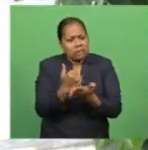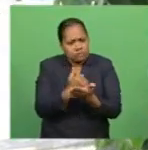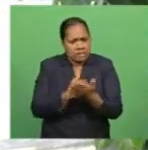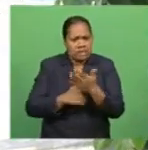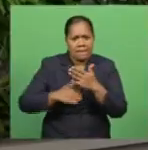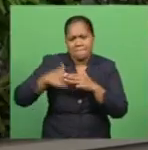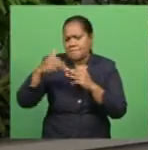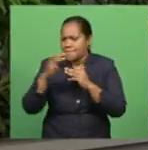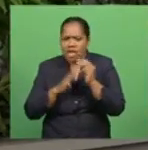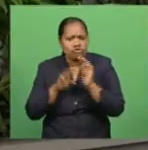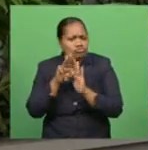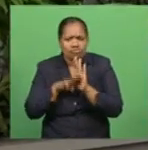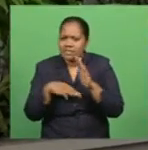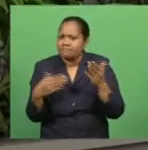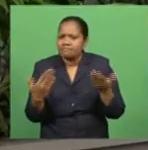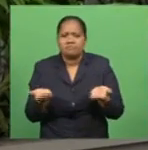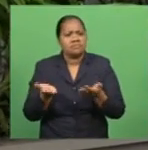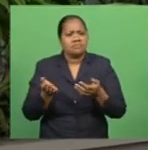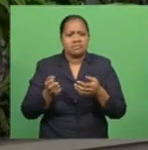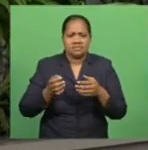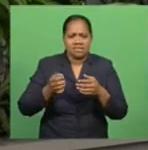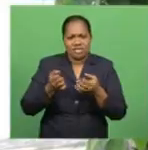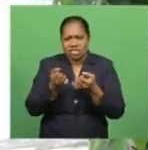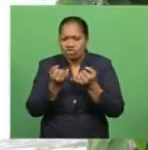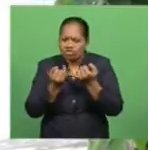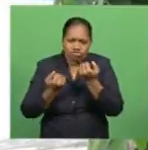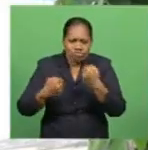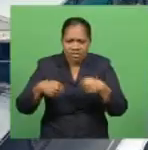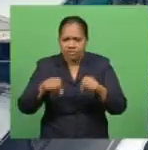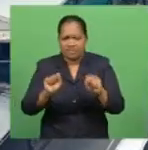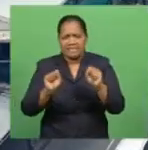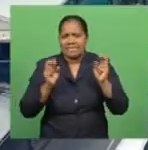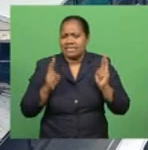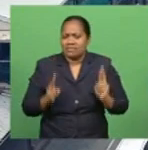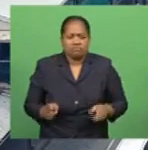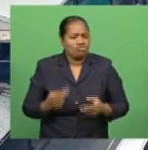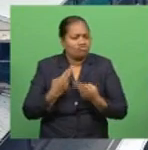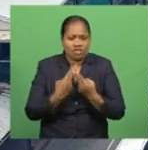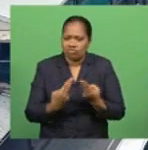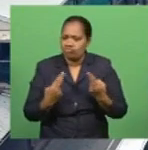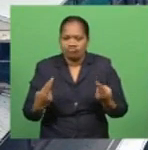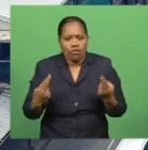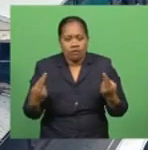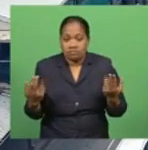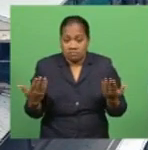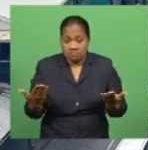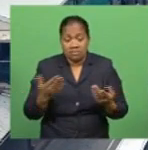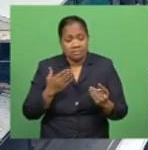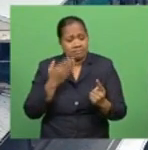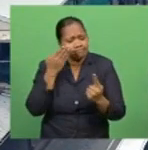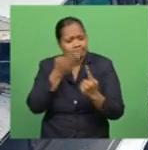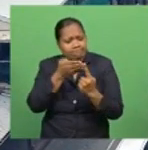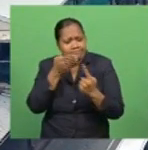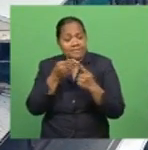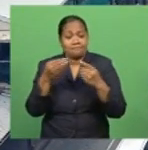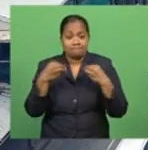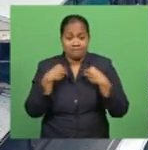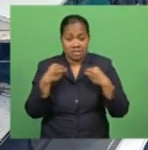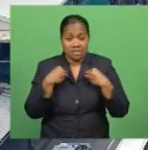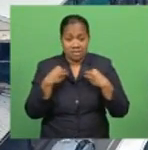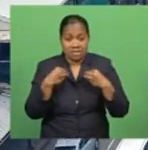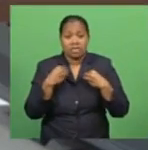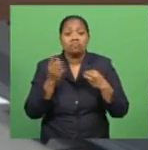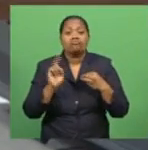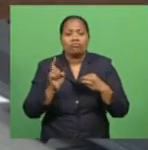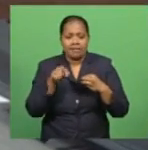planning, exports, standards, human resource. The assistance is mainly targeted at businesses that employ between 5 to